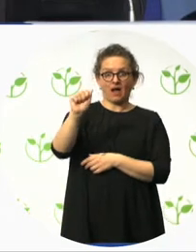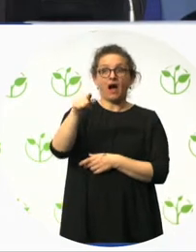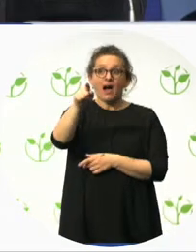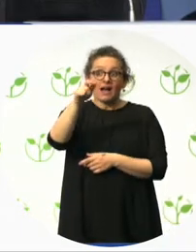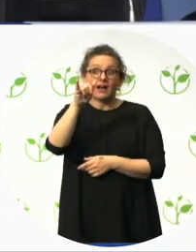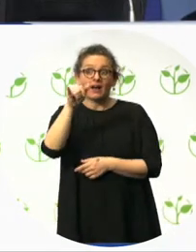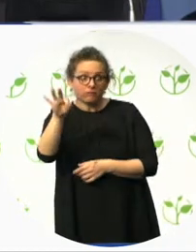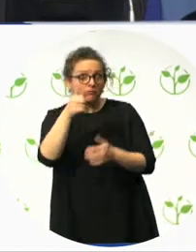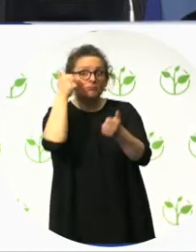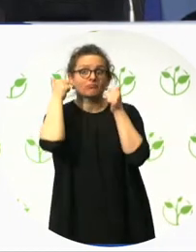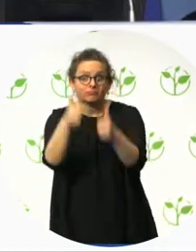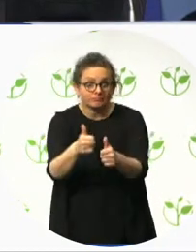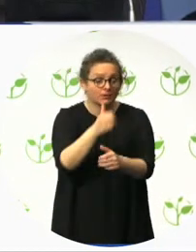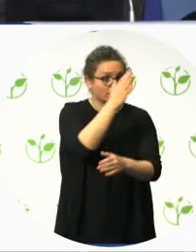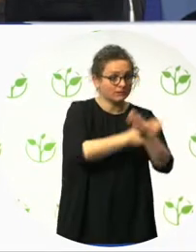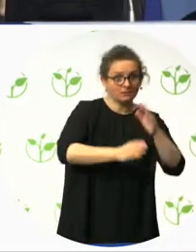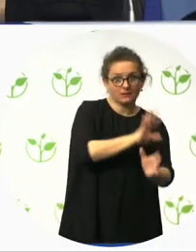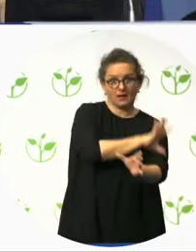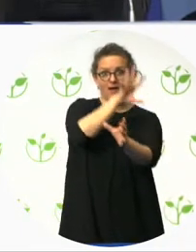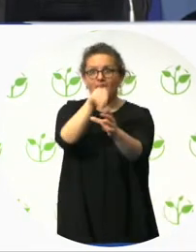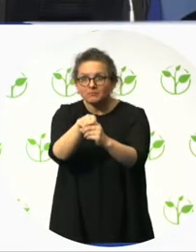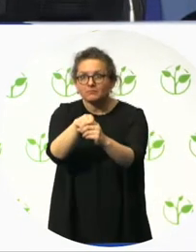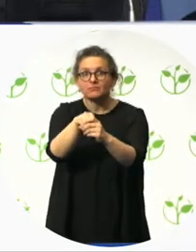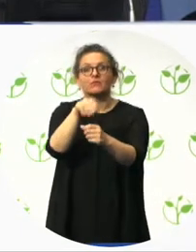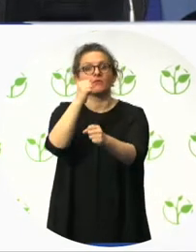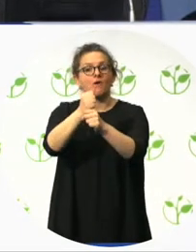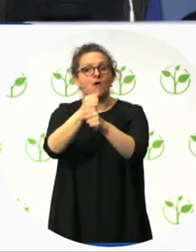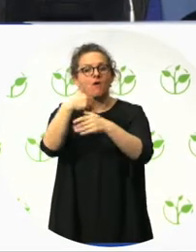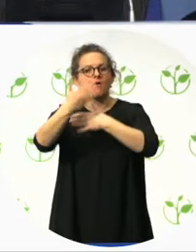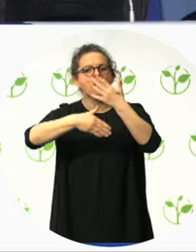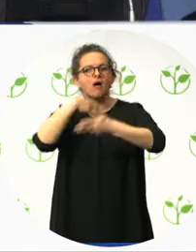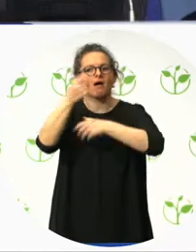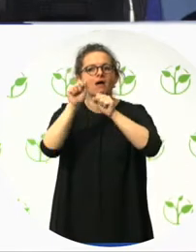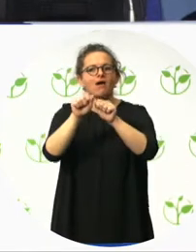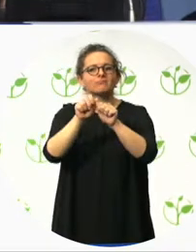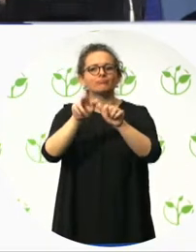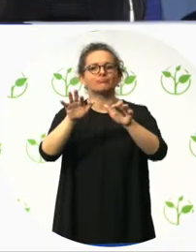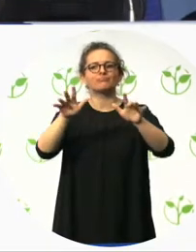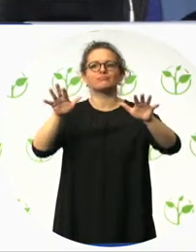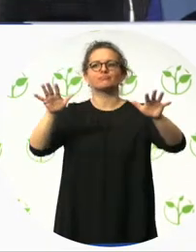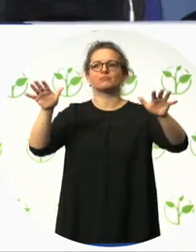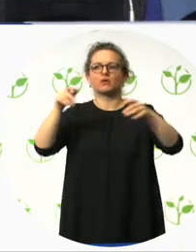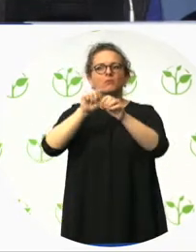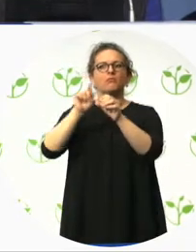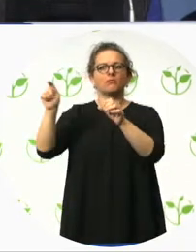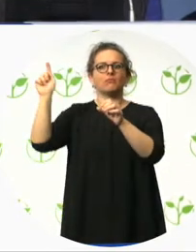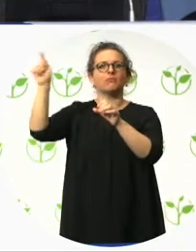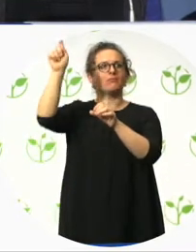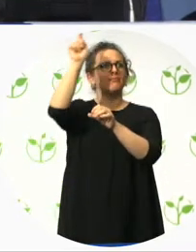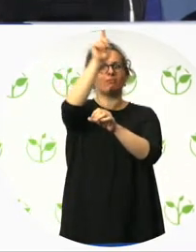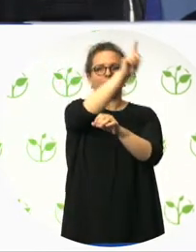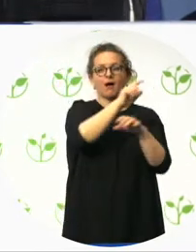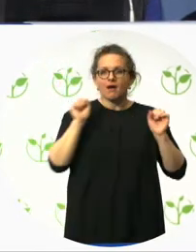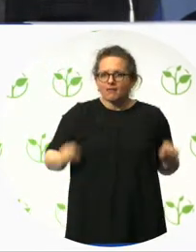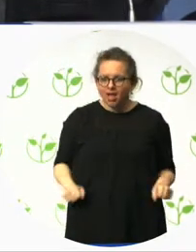it depends from a specific department. It was born as a pilot project. And, of course, our goal